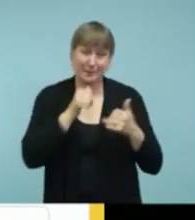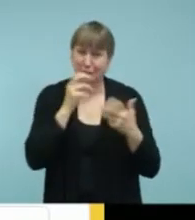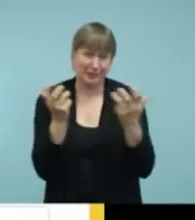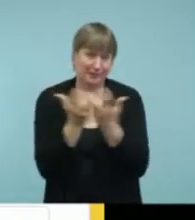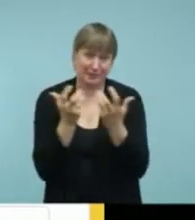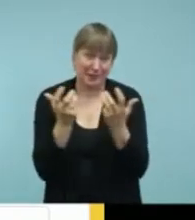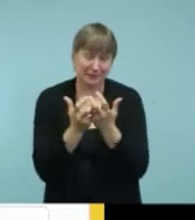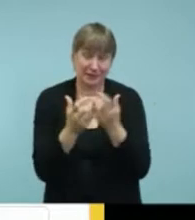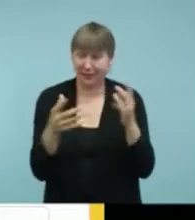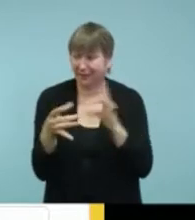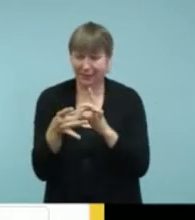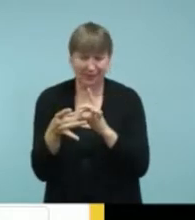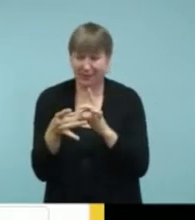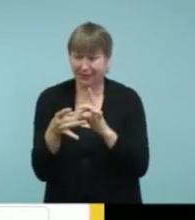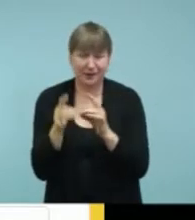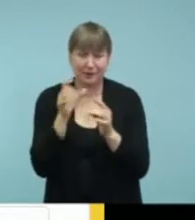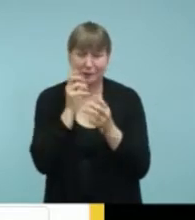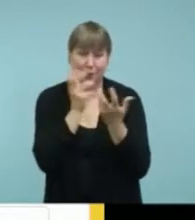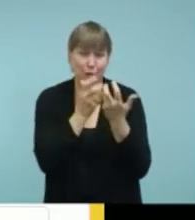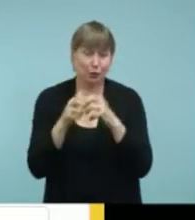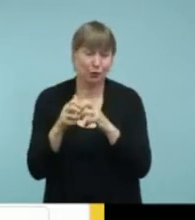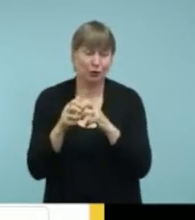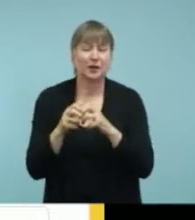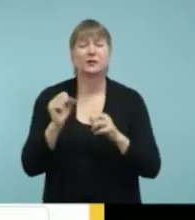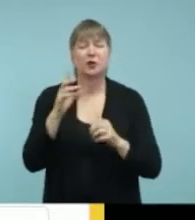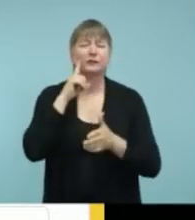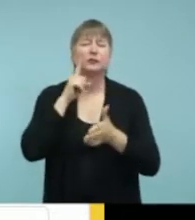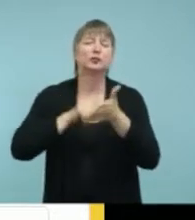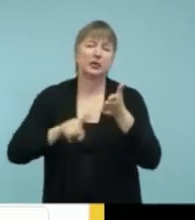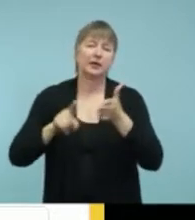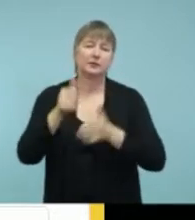compatibility. Next slide, please.